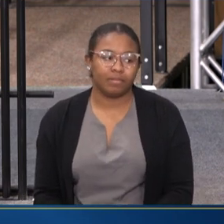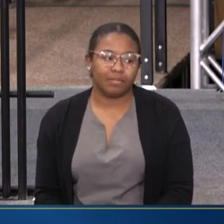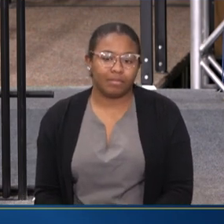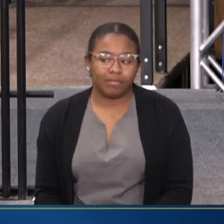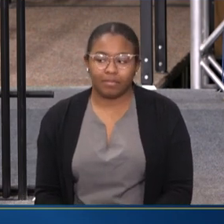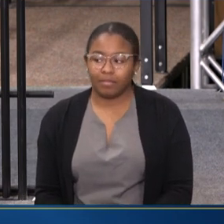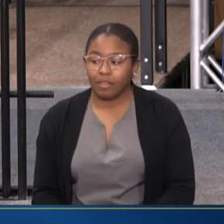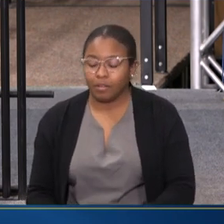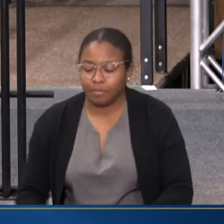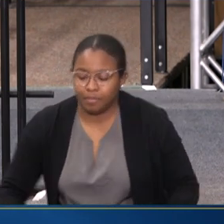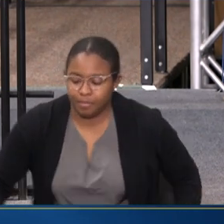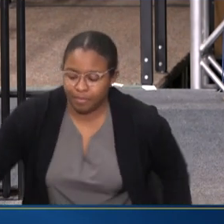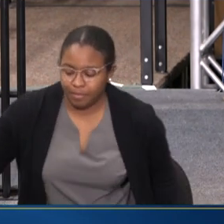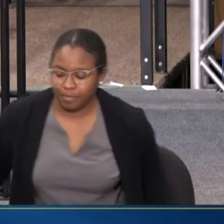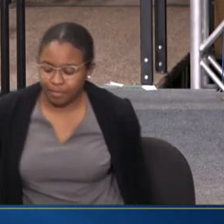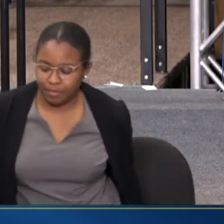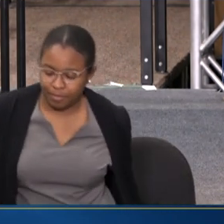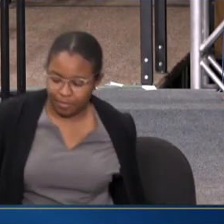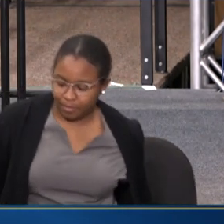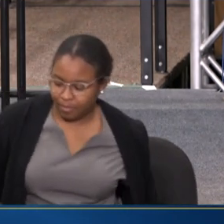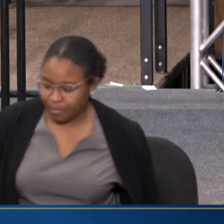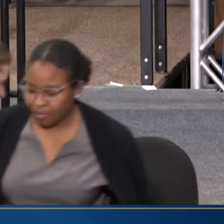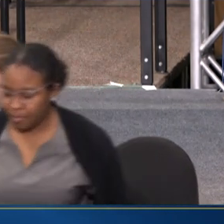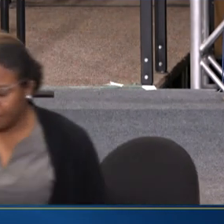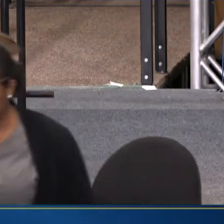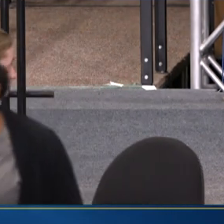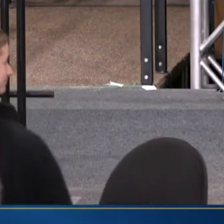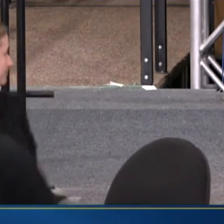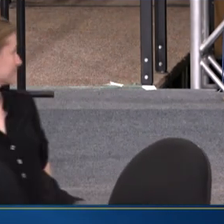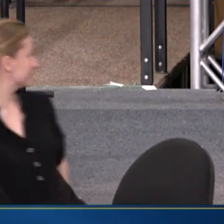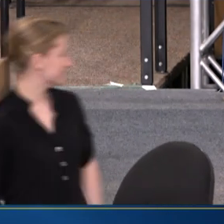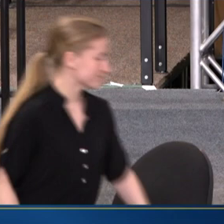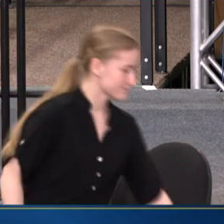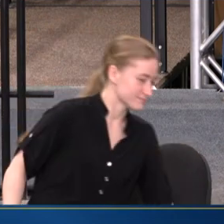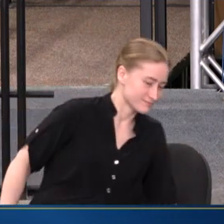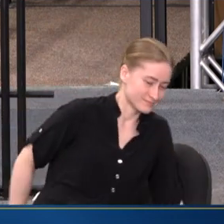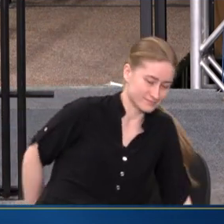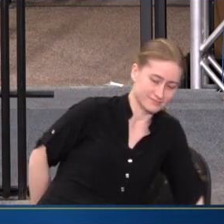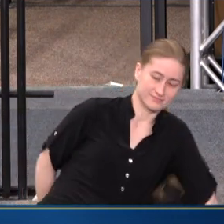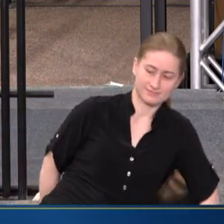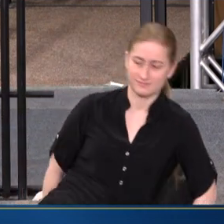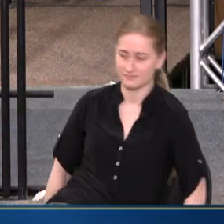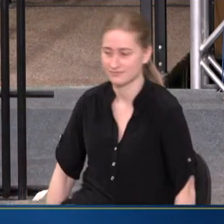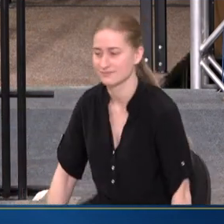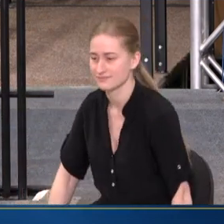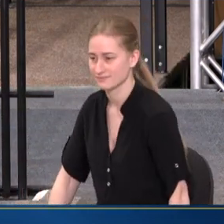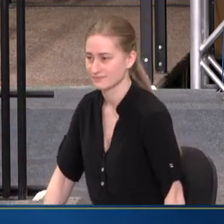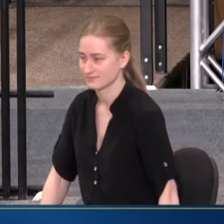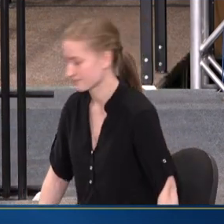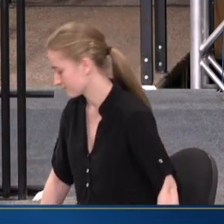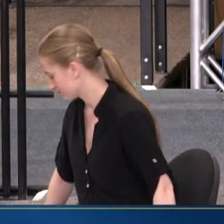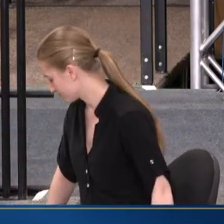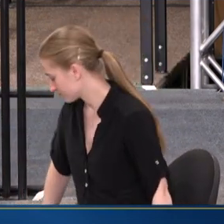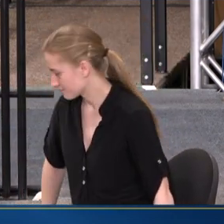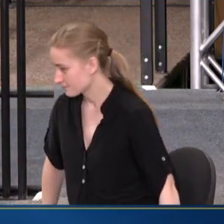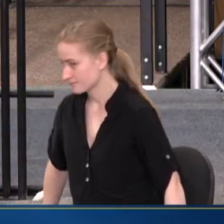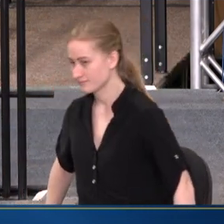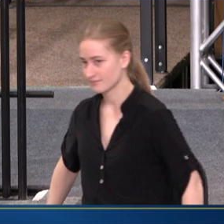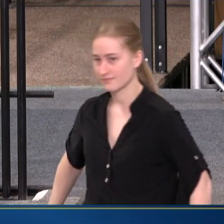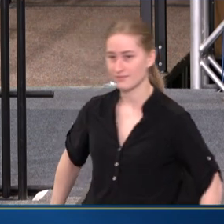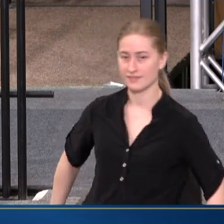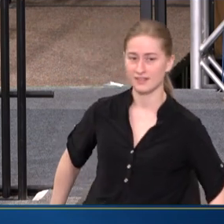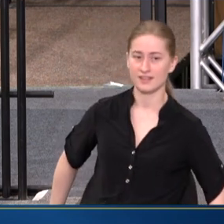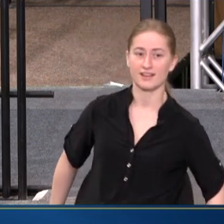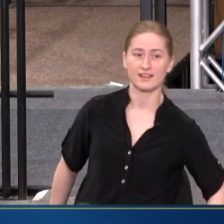THIS NEXT QUESTION IS FOR KRISTEN. EARLIER THIS YEAR, DOMESTIC POLICY COUNCIL WAS REALLY CRITICAL IN